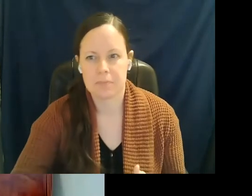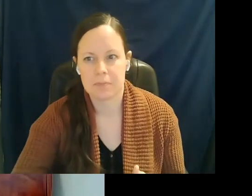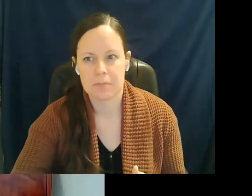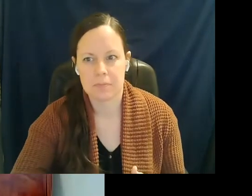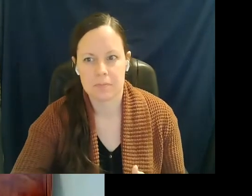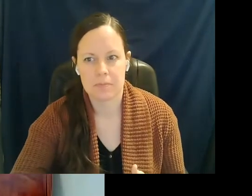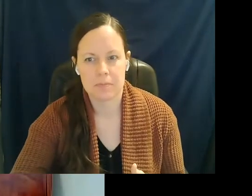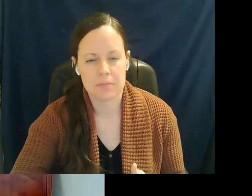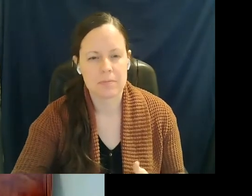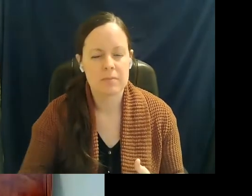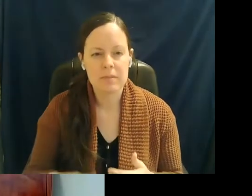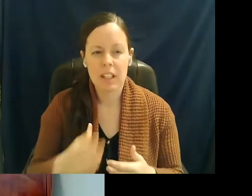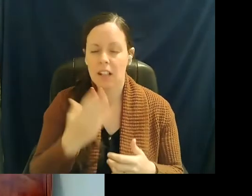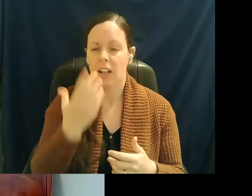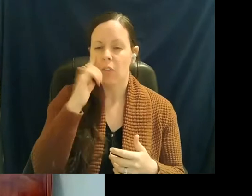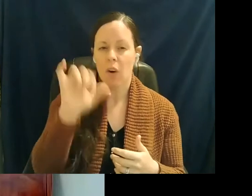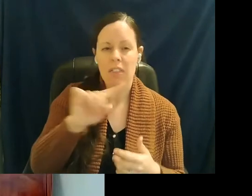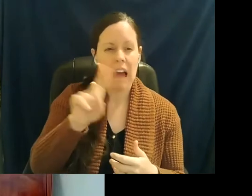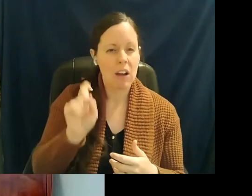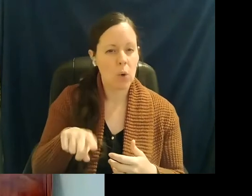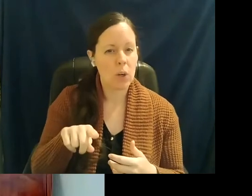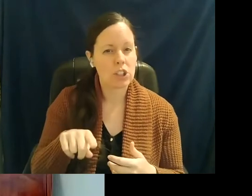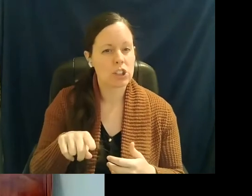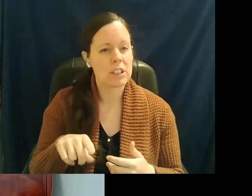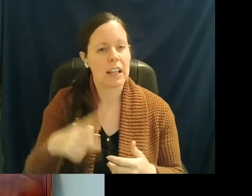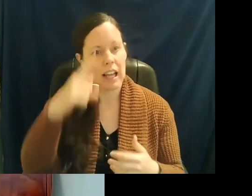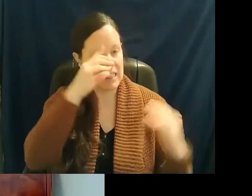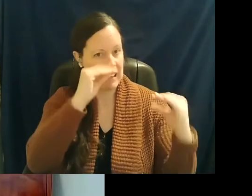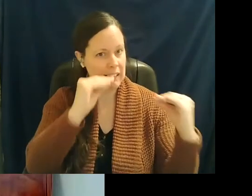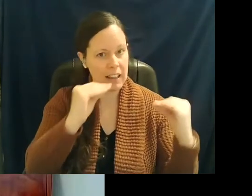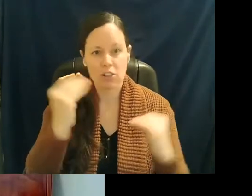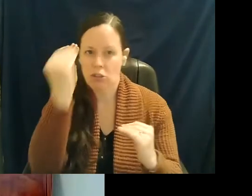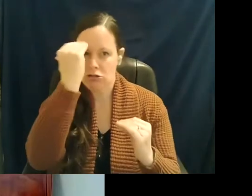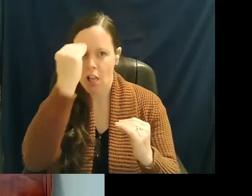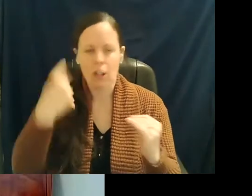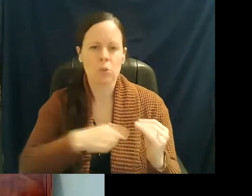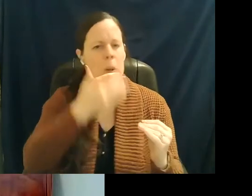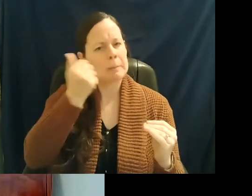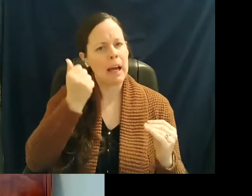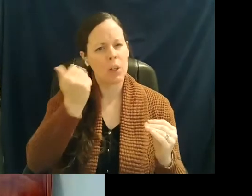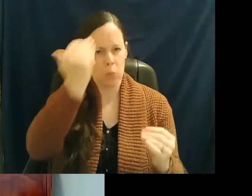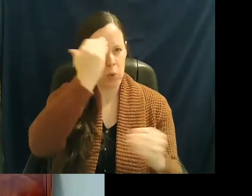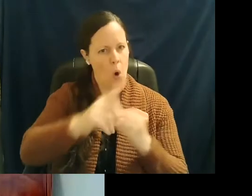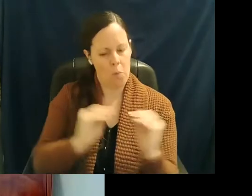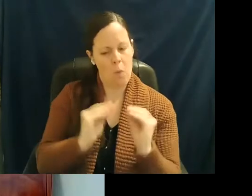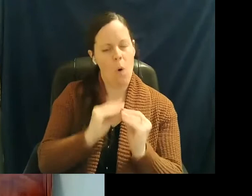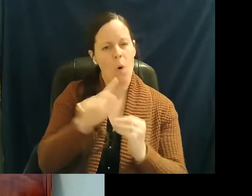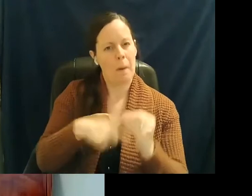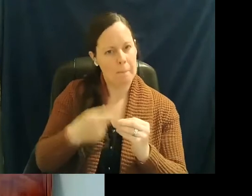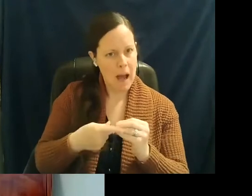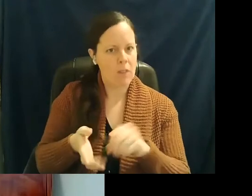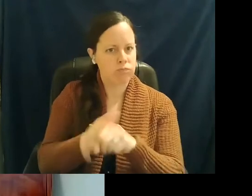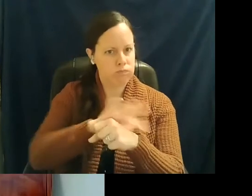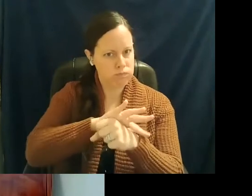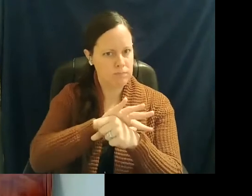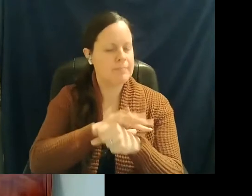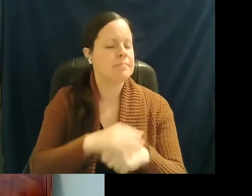Thank Brooke for that question. think education and knowledge wise, I think we're better off. I think we know more about it. Yeah,